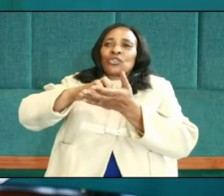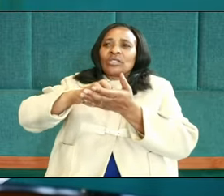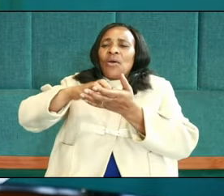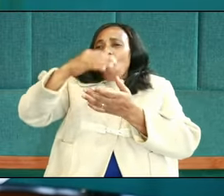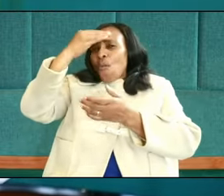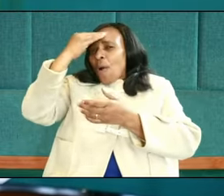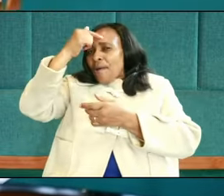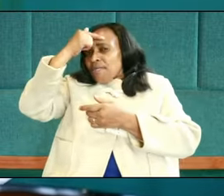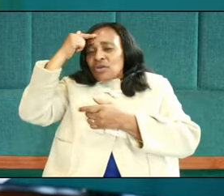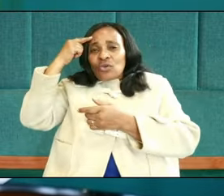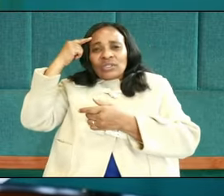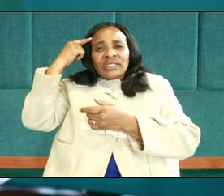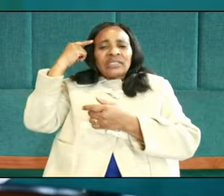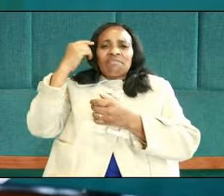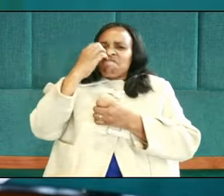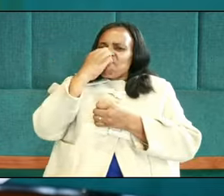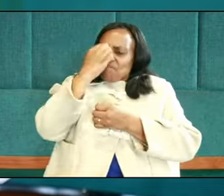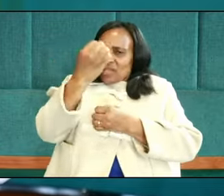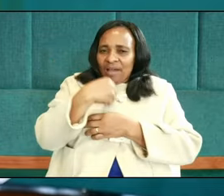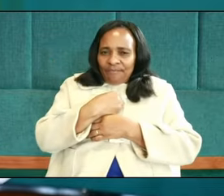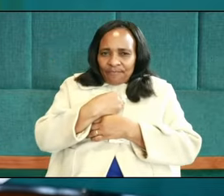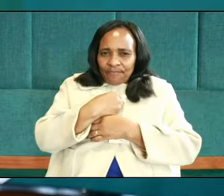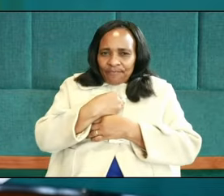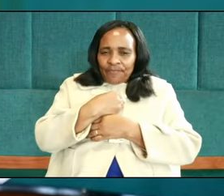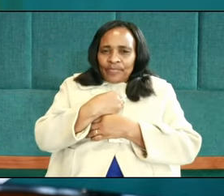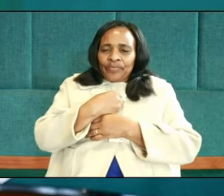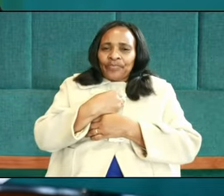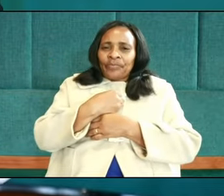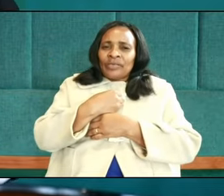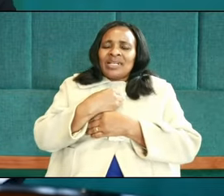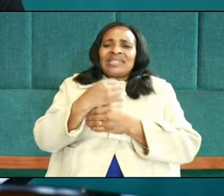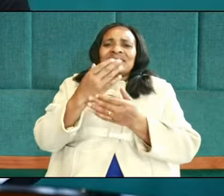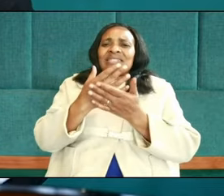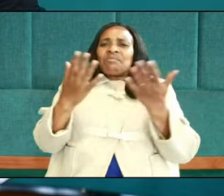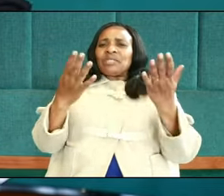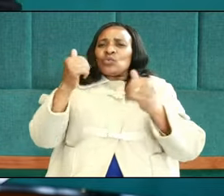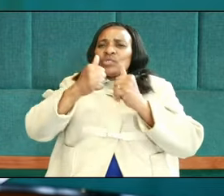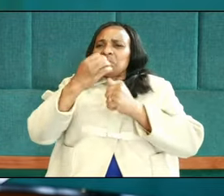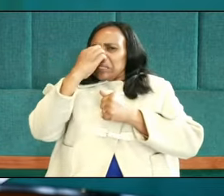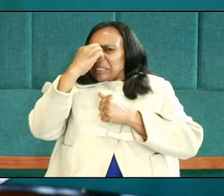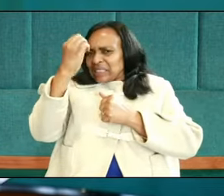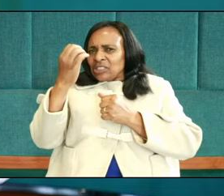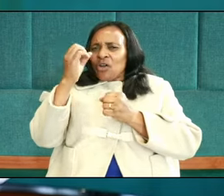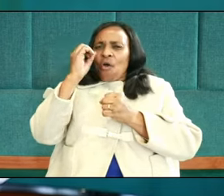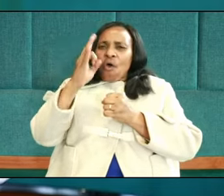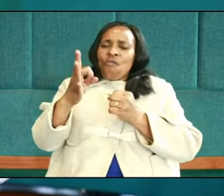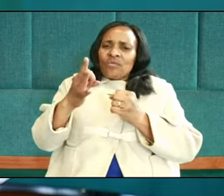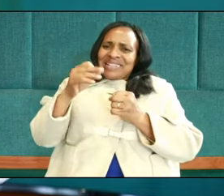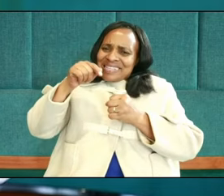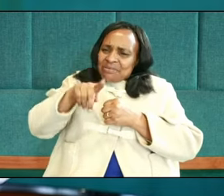you know, of envy. Apparently, that was, you know, a colligual envy, or peer envy,